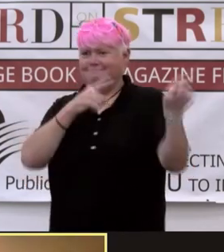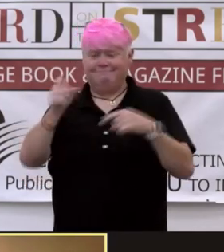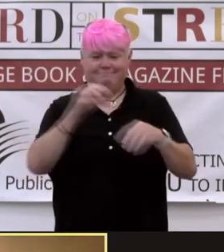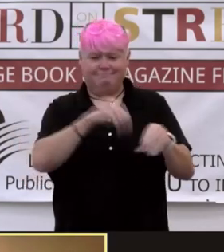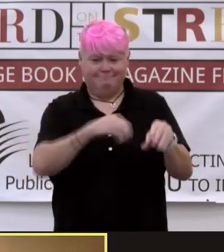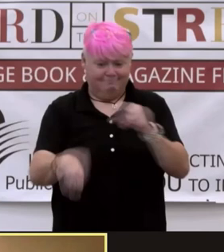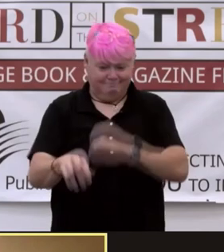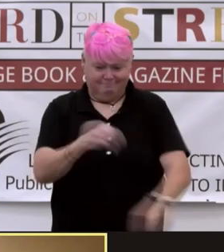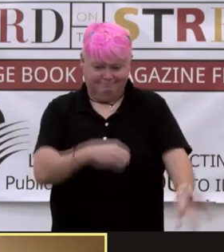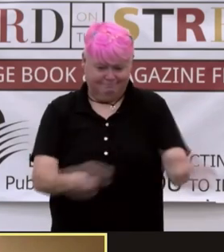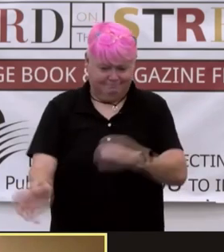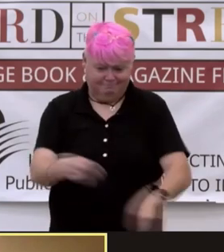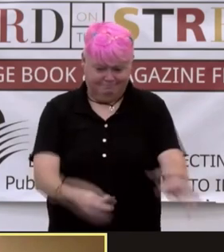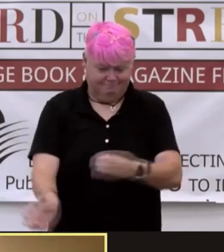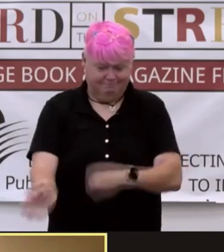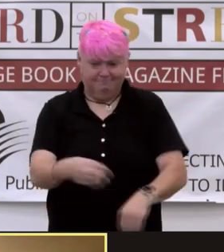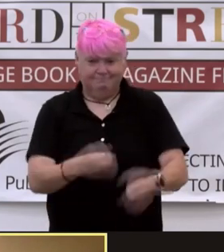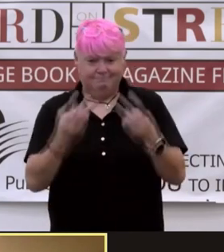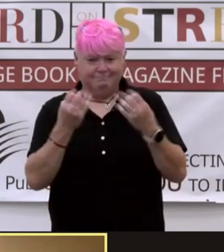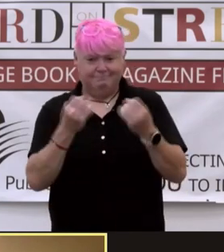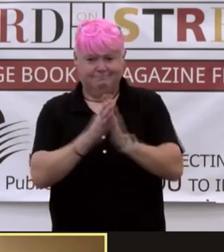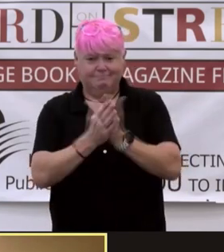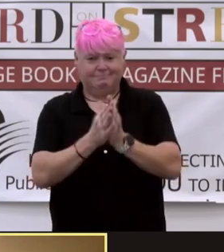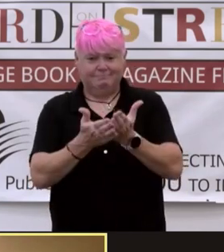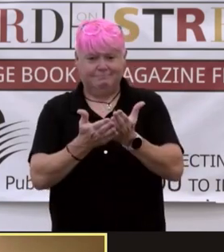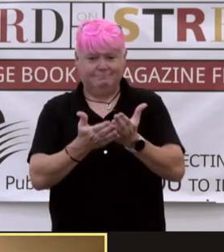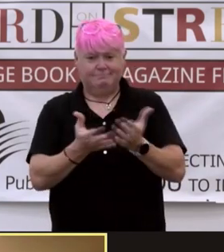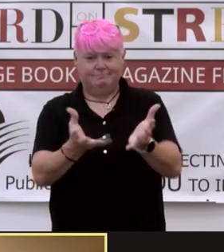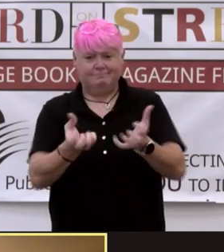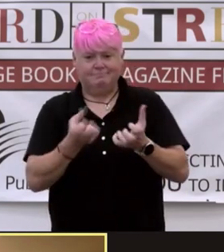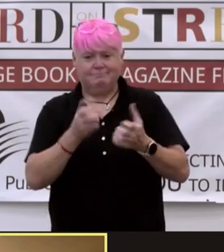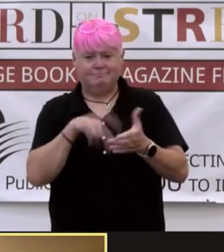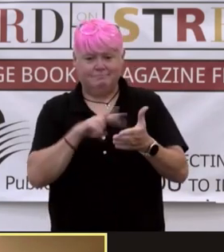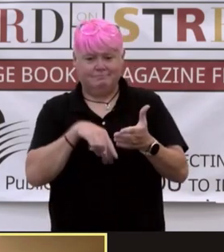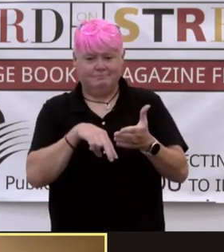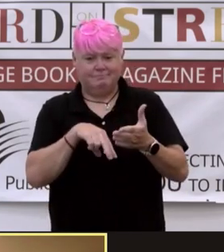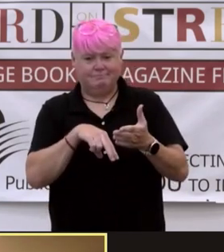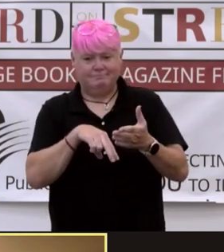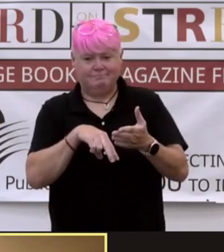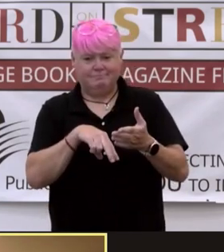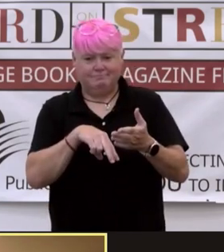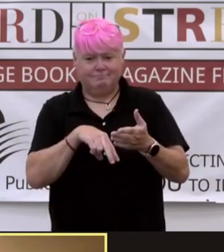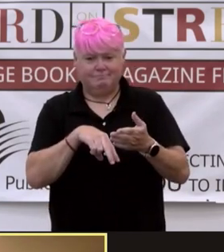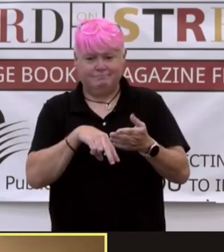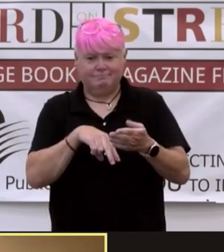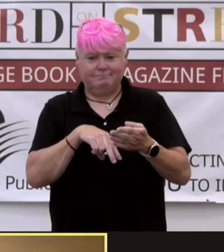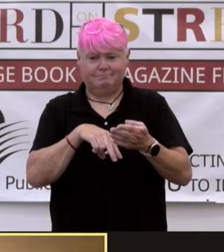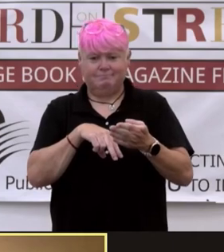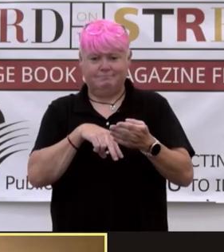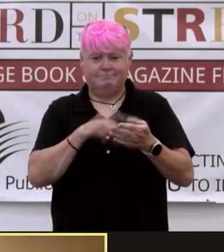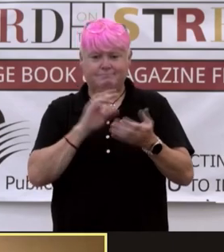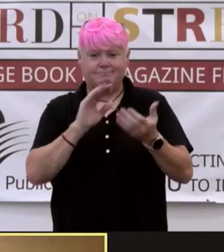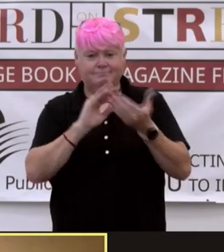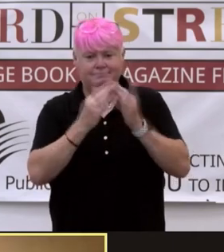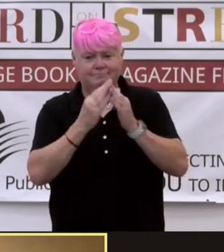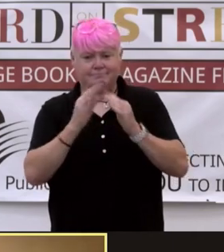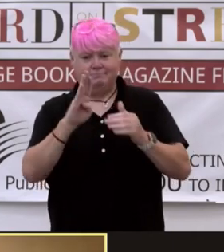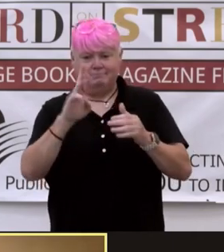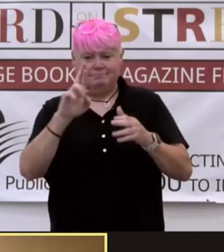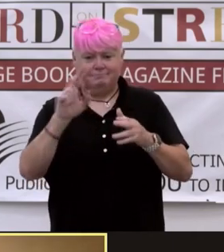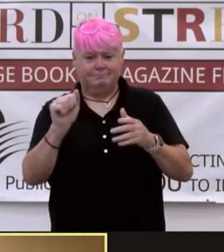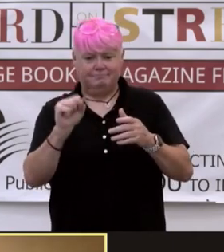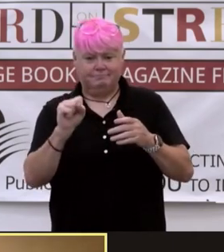So many books that I have read. Well, you know, Shannon Chakraborty's City of Brass. Yeah.